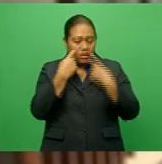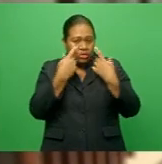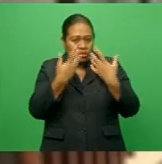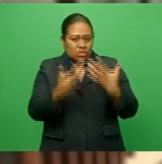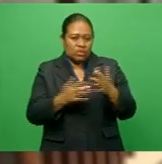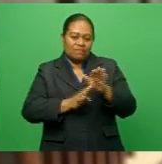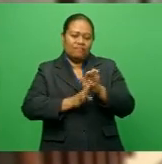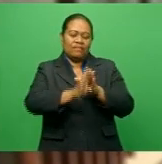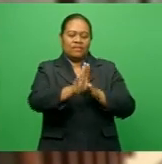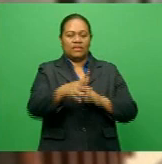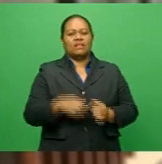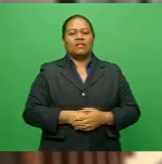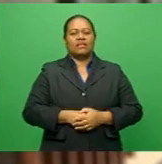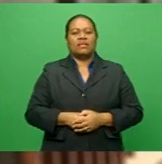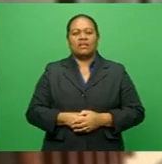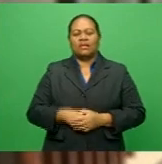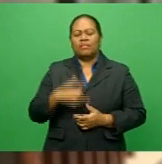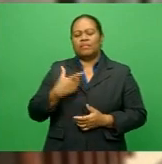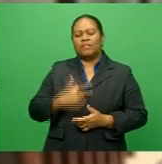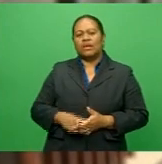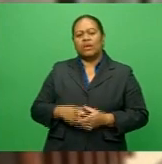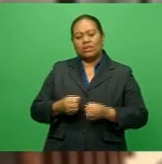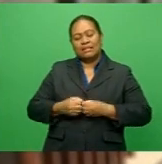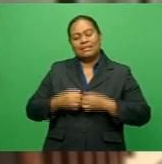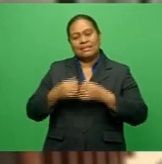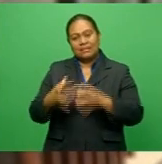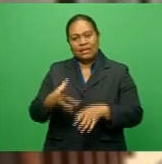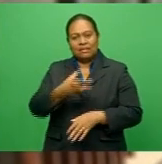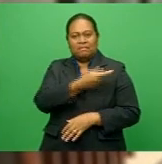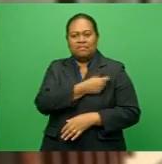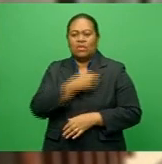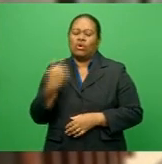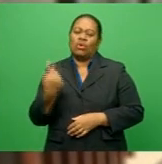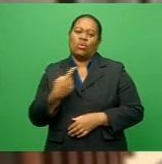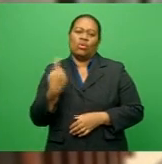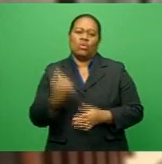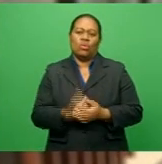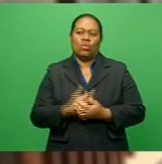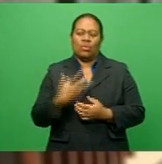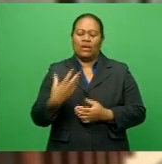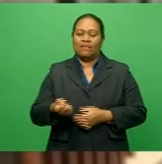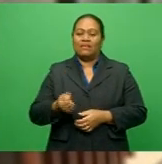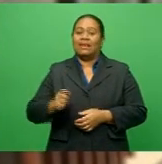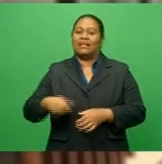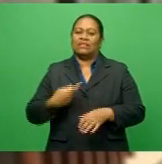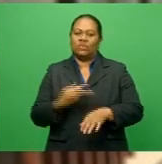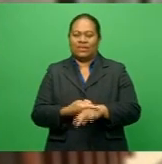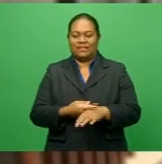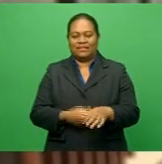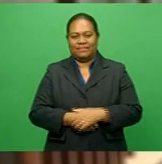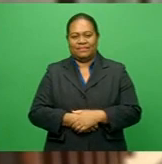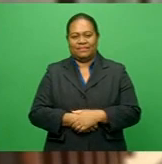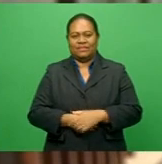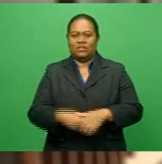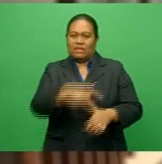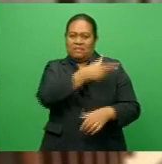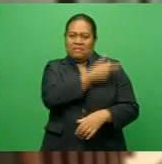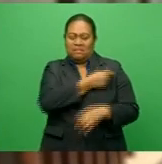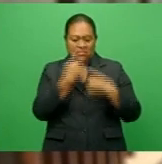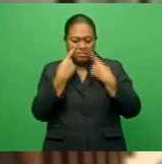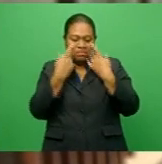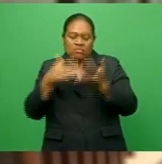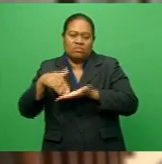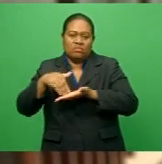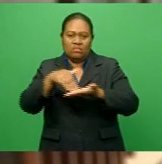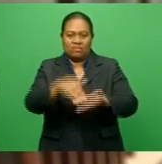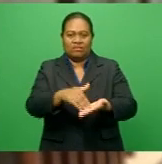and BioNTech and said it would start vaccinating those most at risk early next week. The vaccine optimism helped